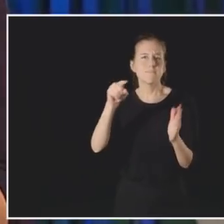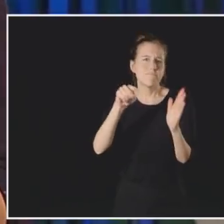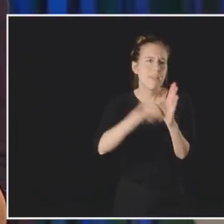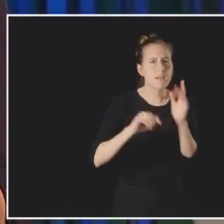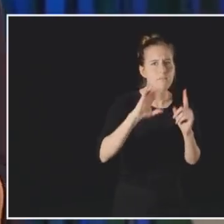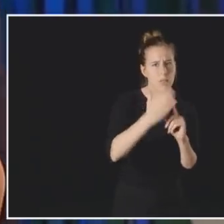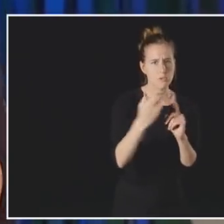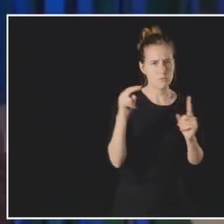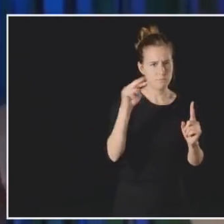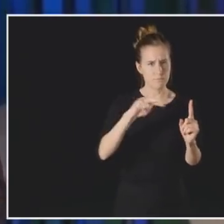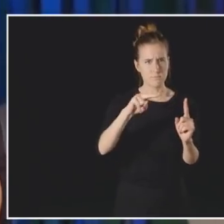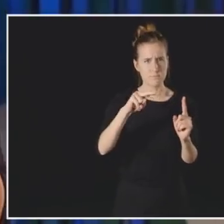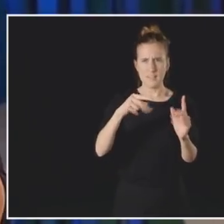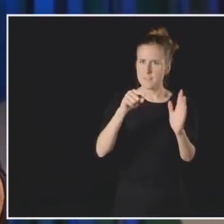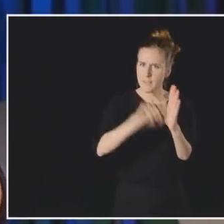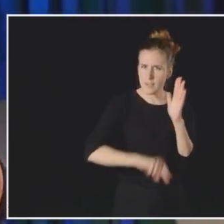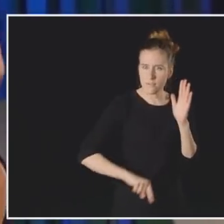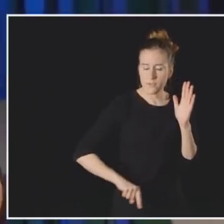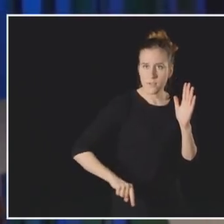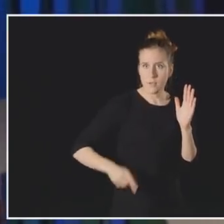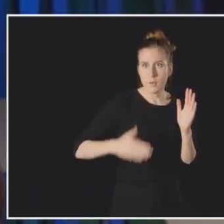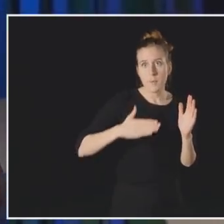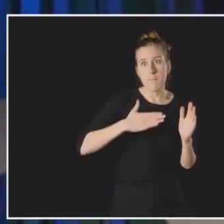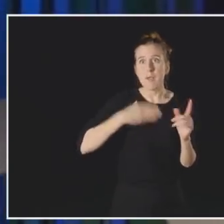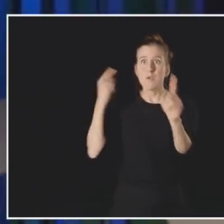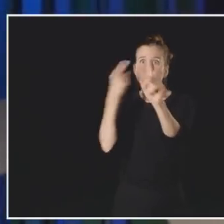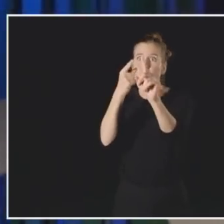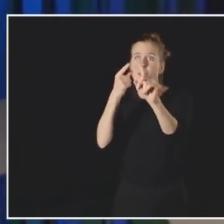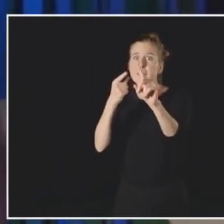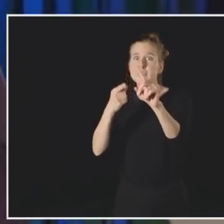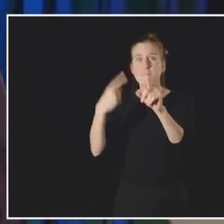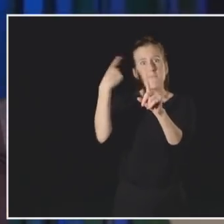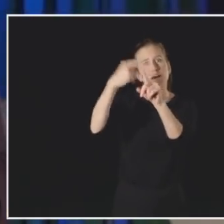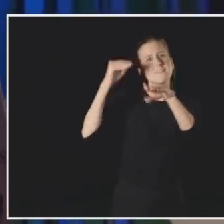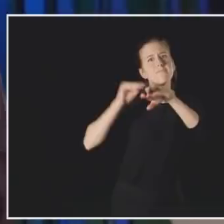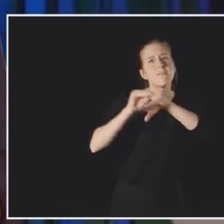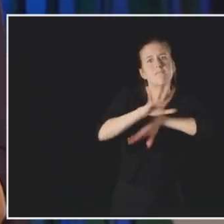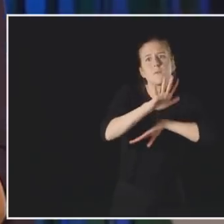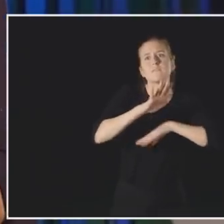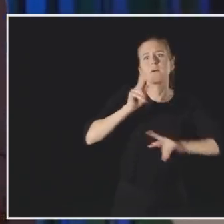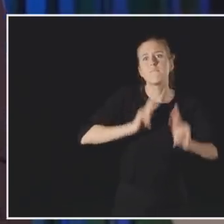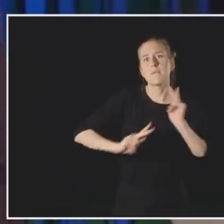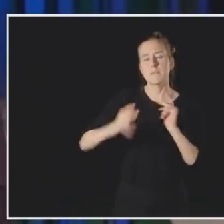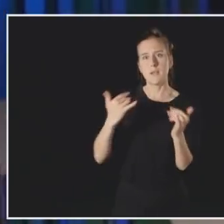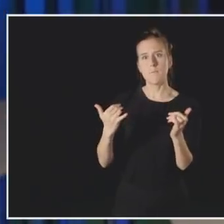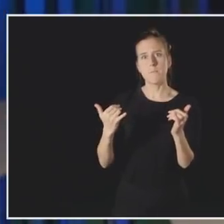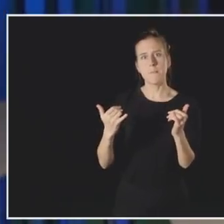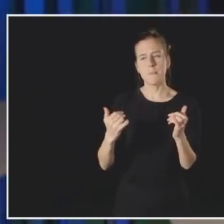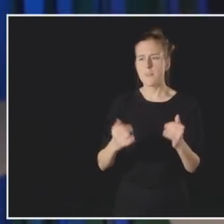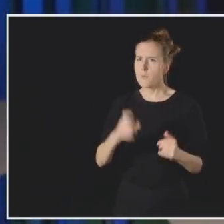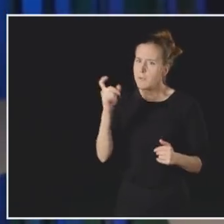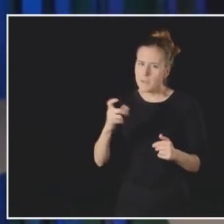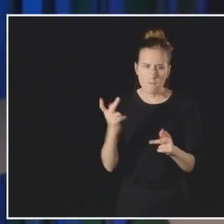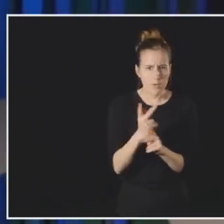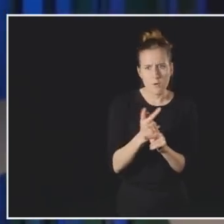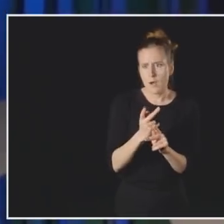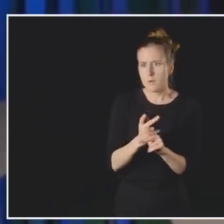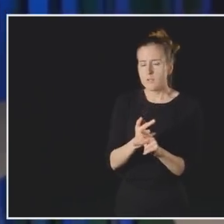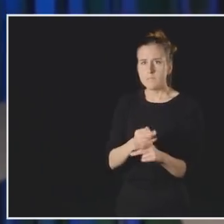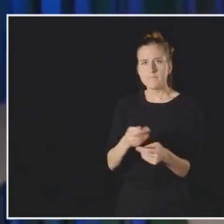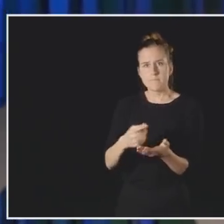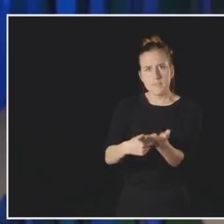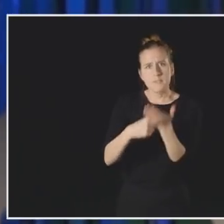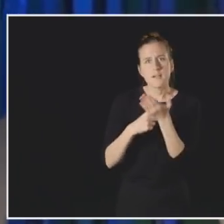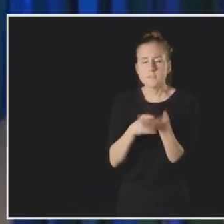created and my unique position to make a positive impact. We must learn to talk more frankly